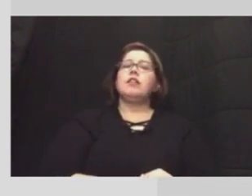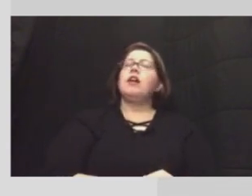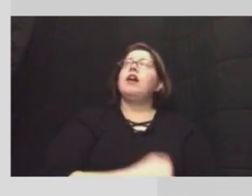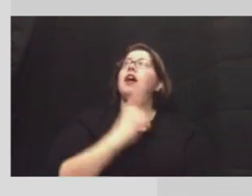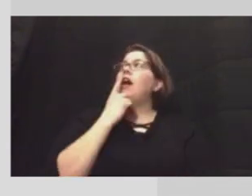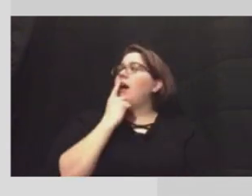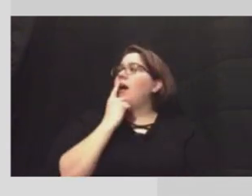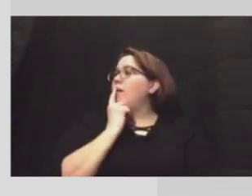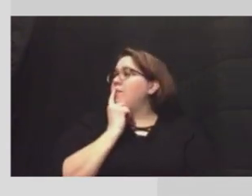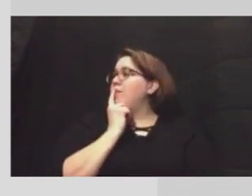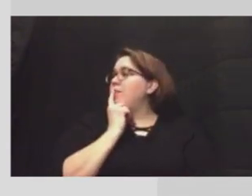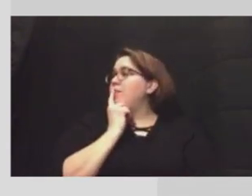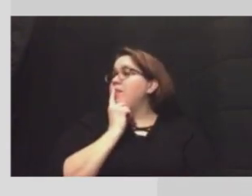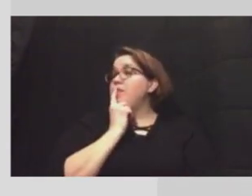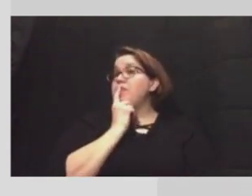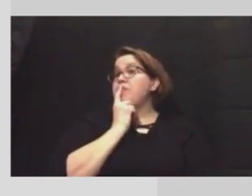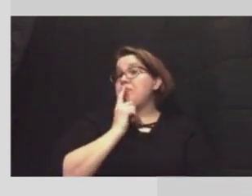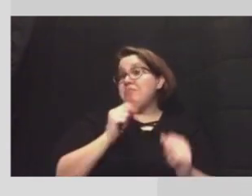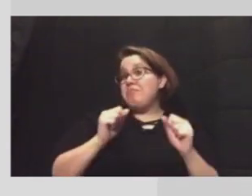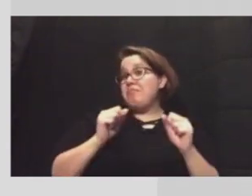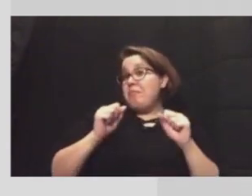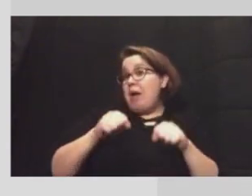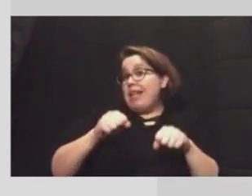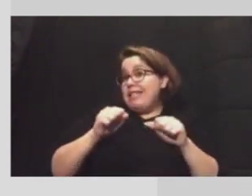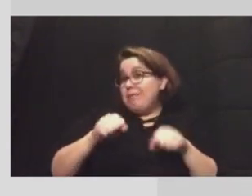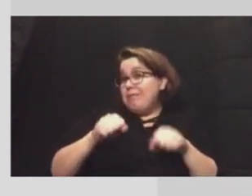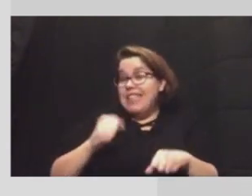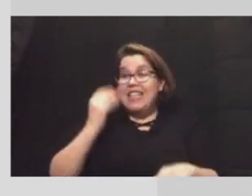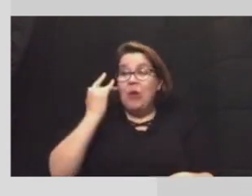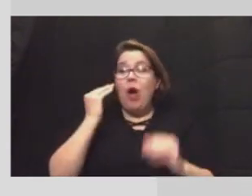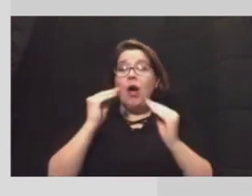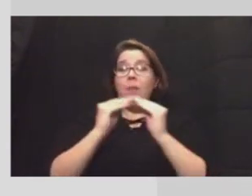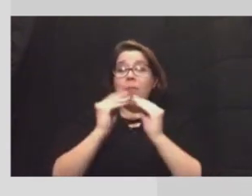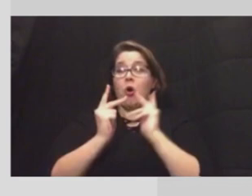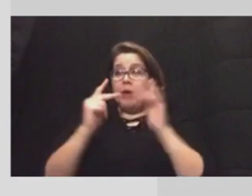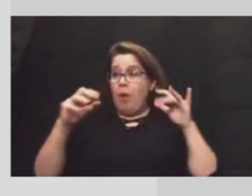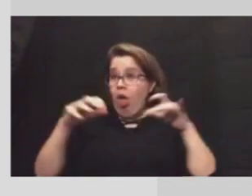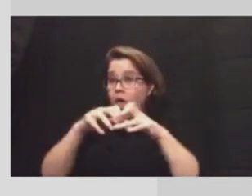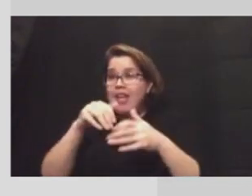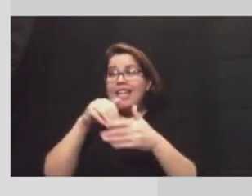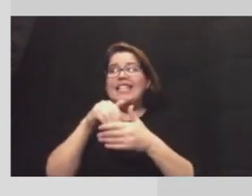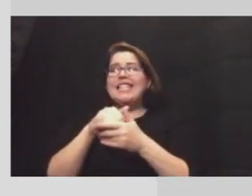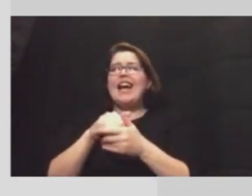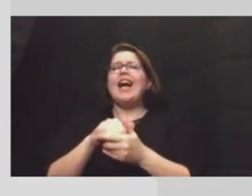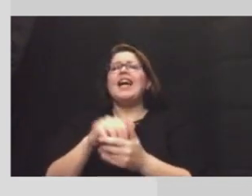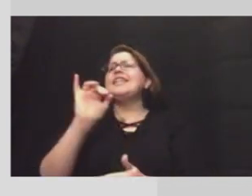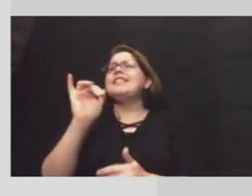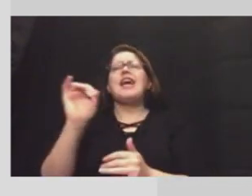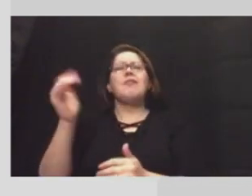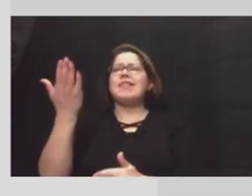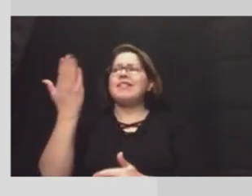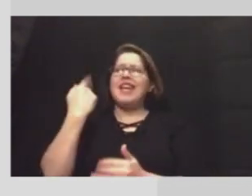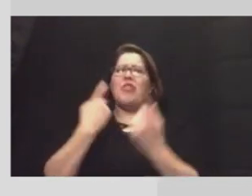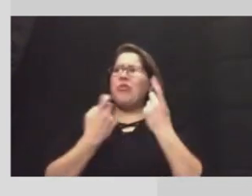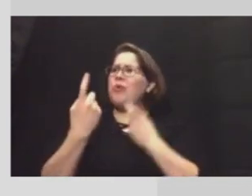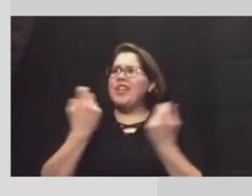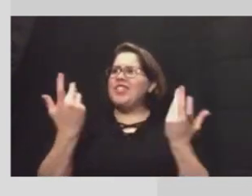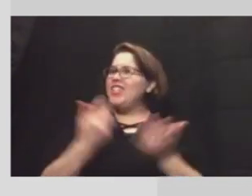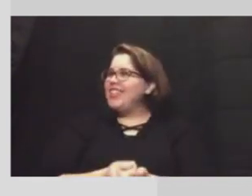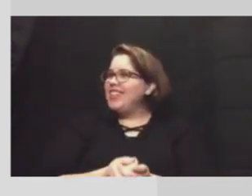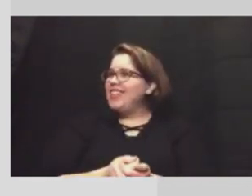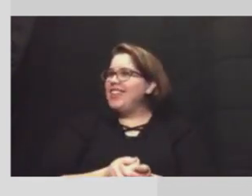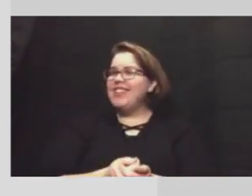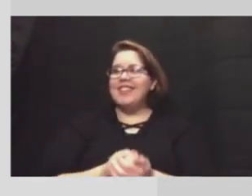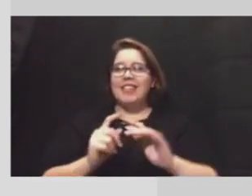uh it has the potential because more people are are gathered indoors this is kind of the same as the other question right um but